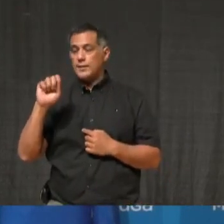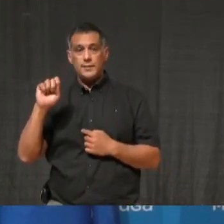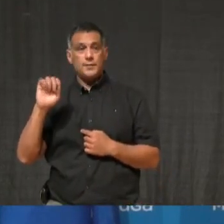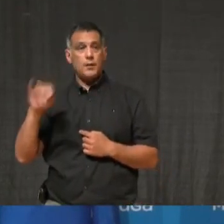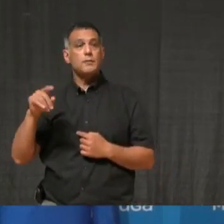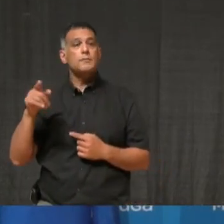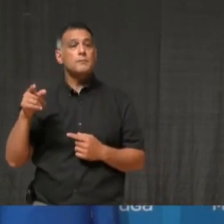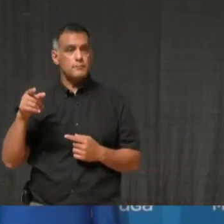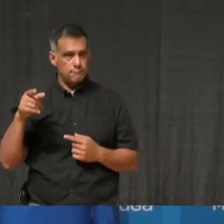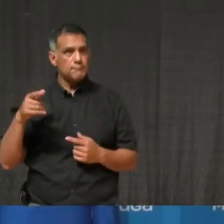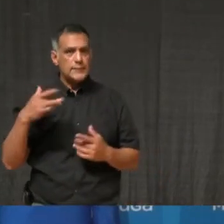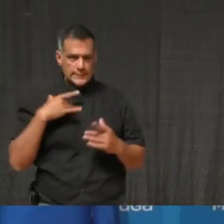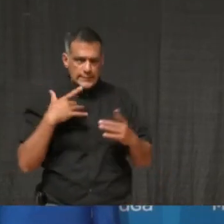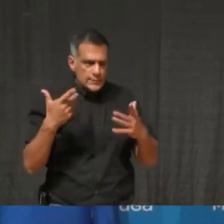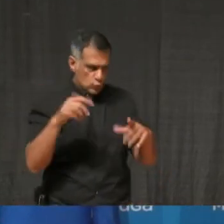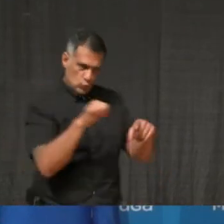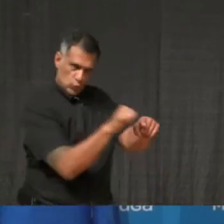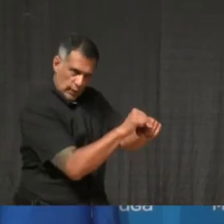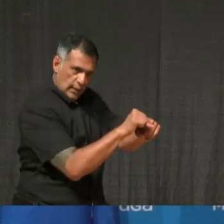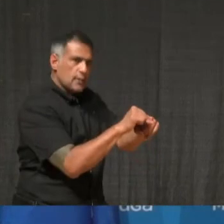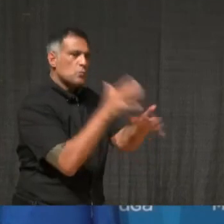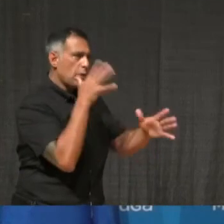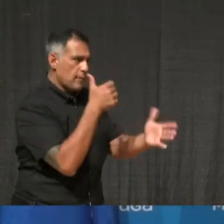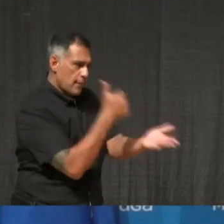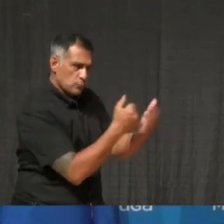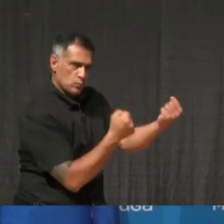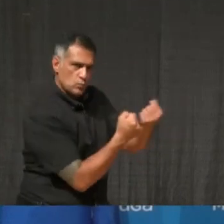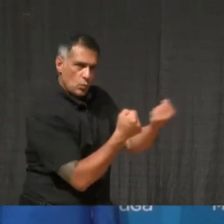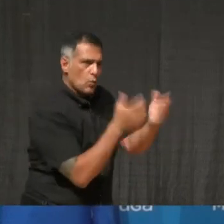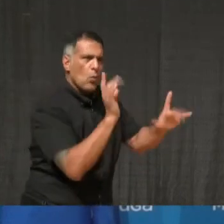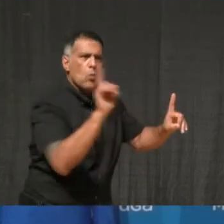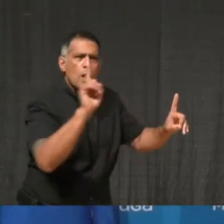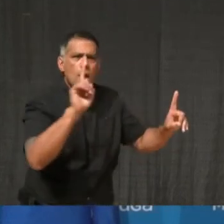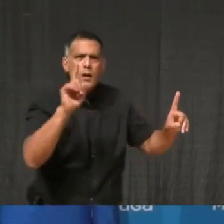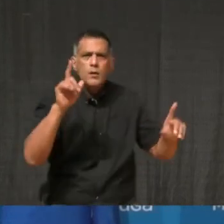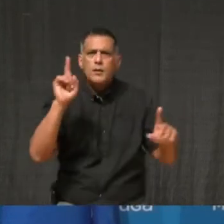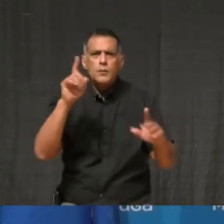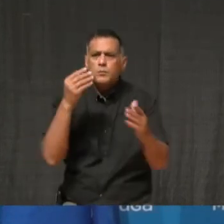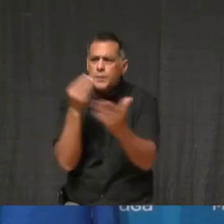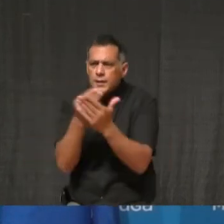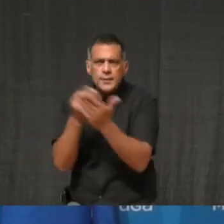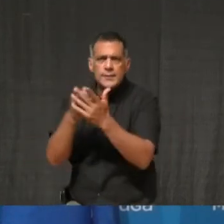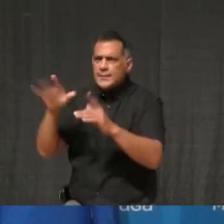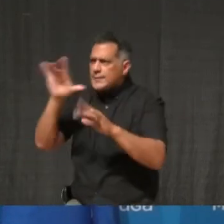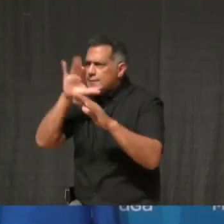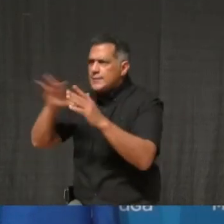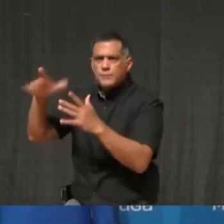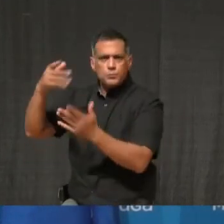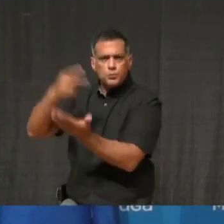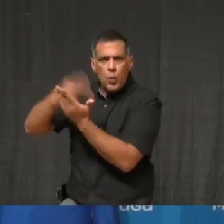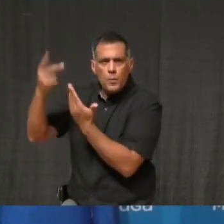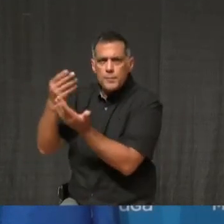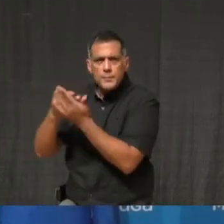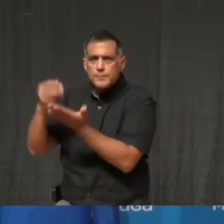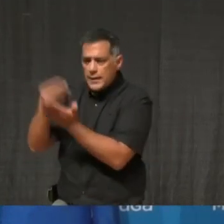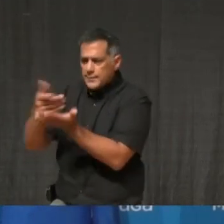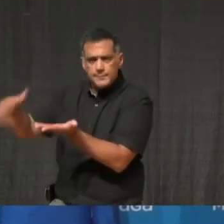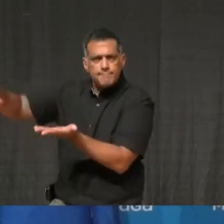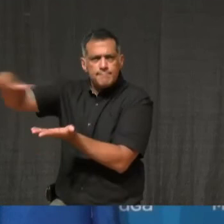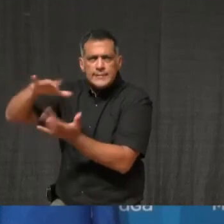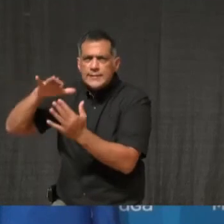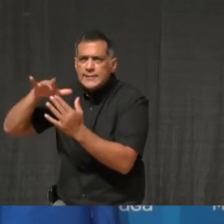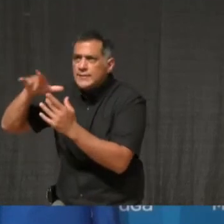available as well as all the government programs and subsidies and funds that are available to small businesses. But it